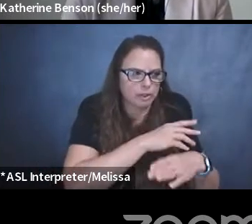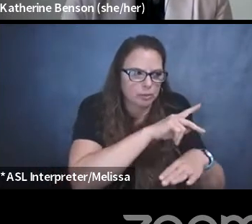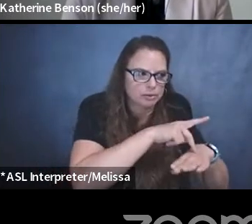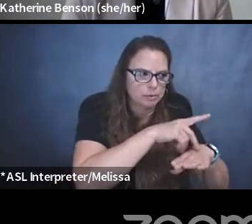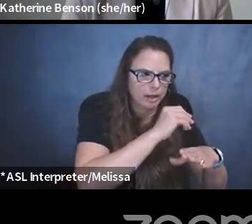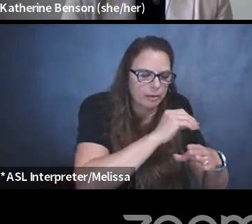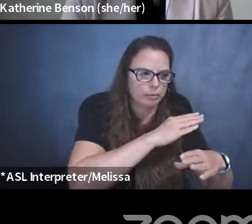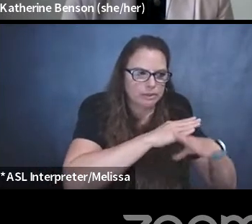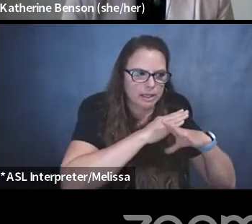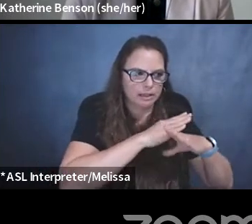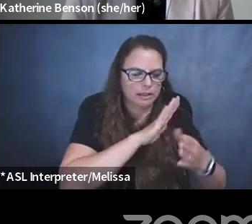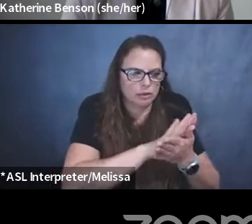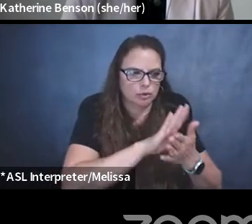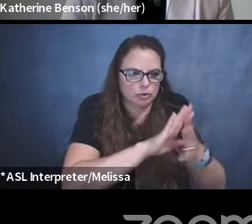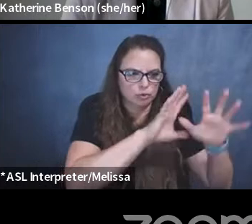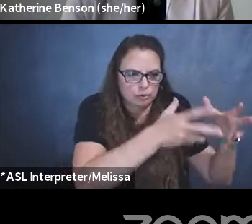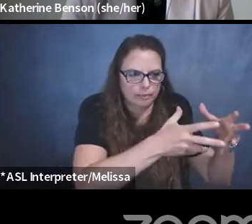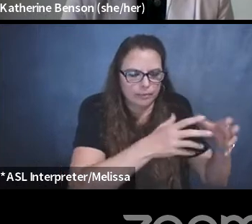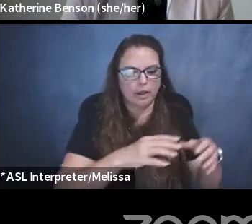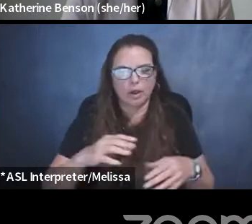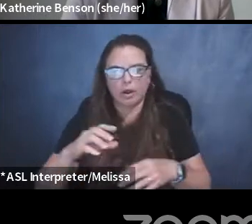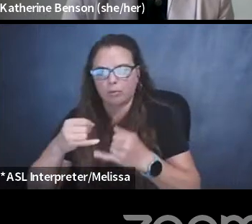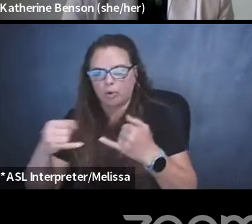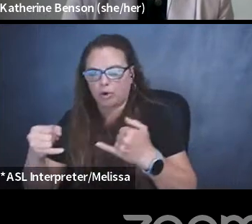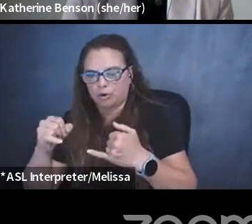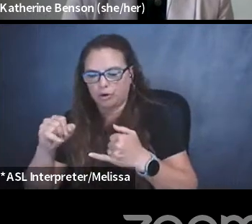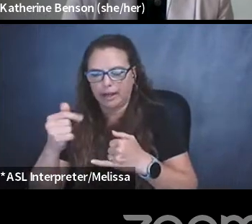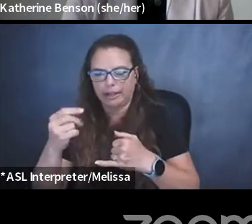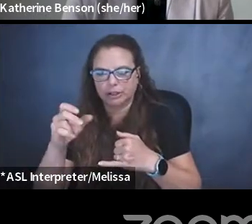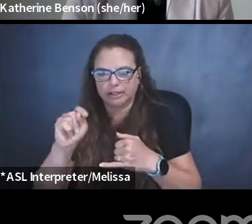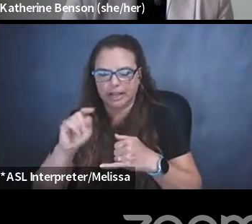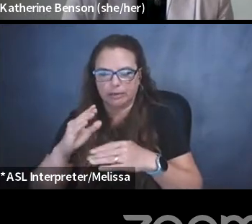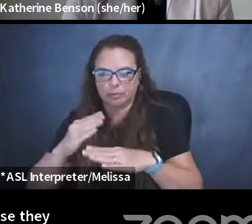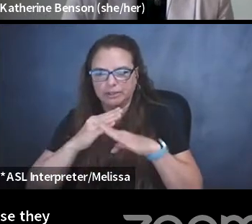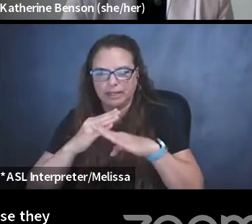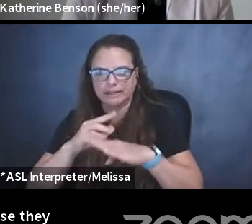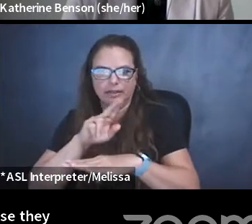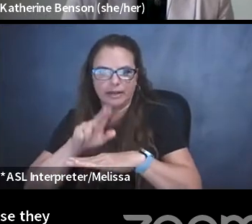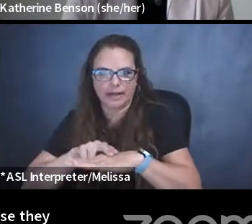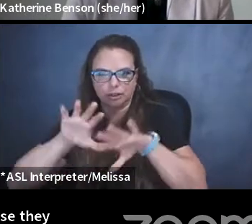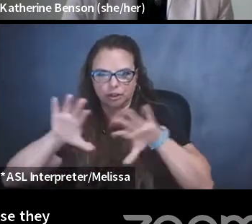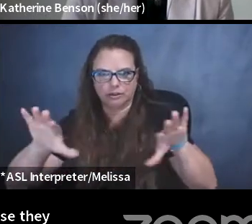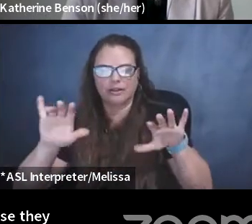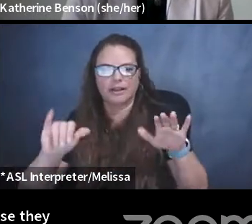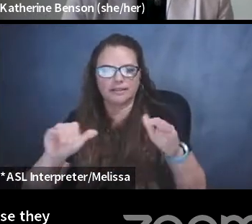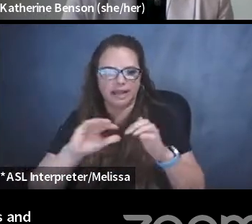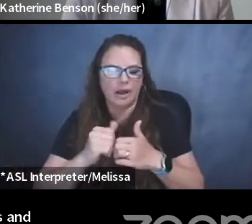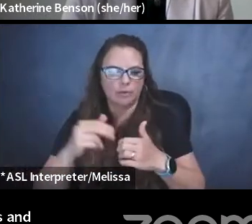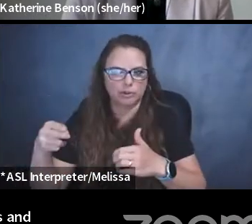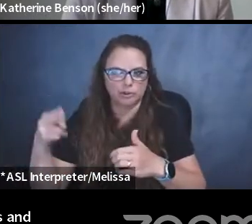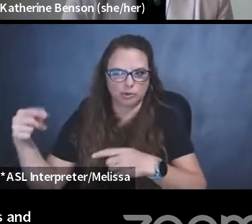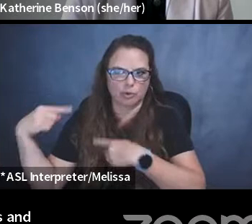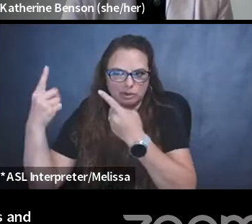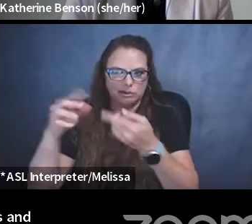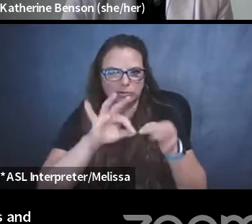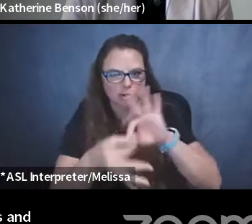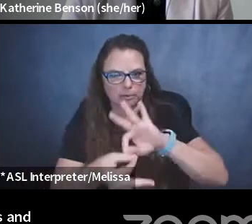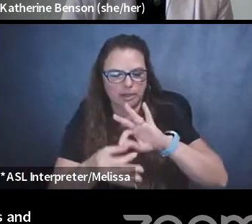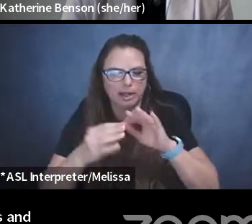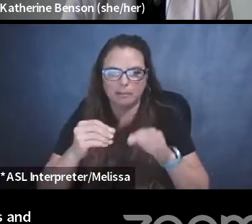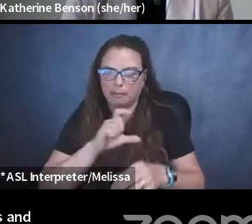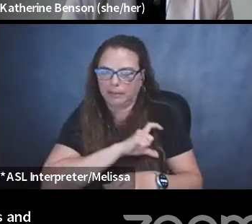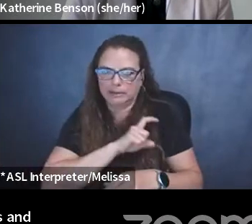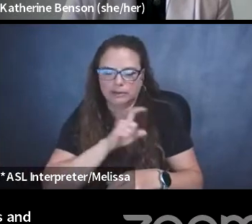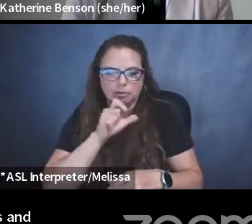body, it's border agents and protecting the nation is how it's been historically interpreted. And police don't share those